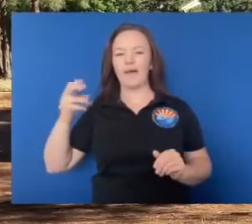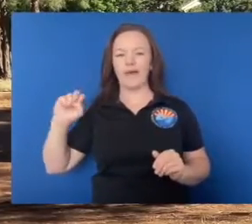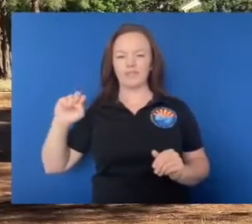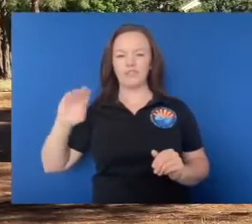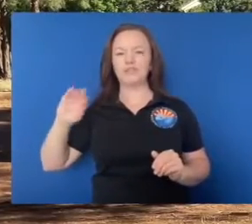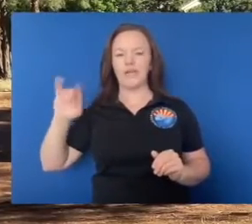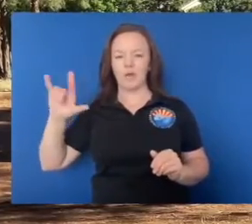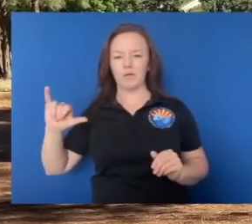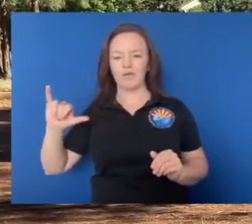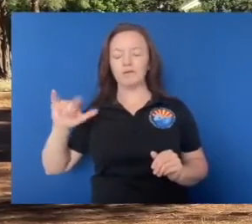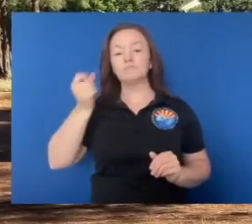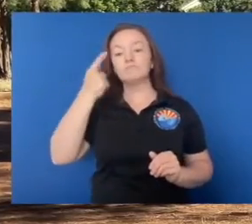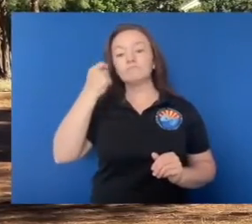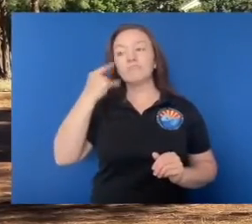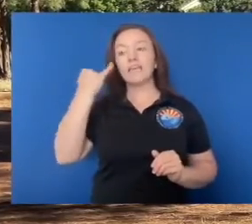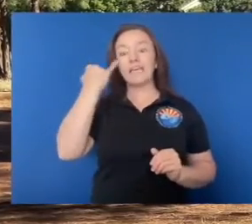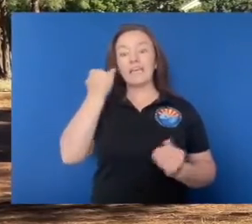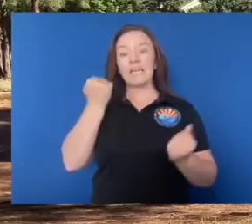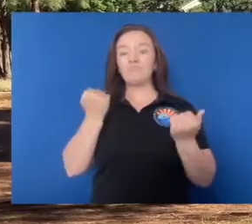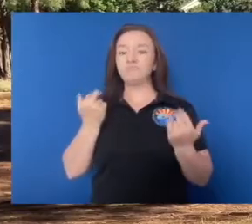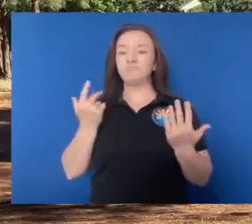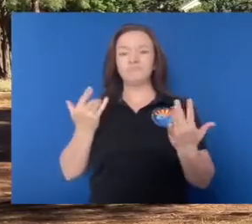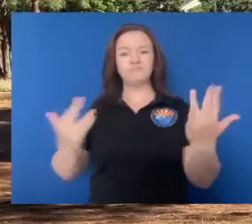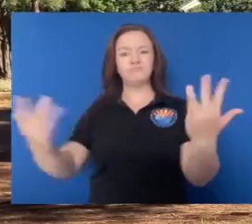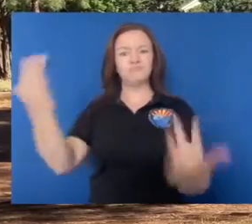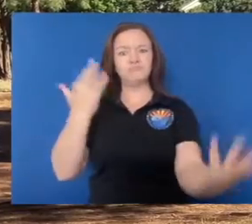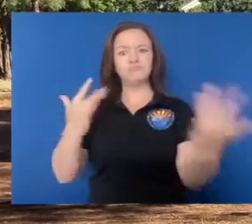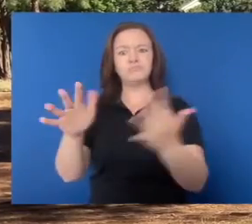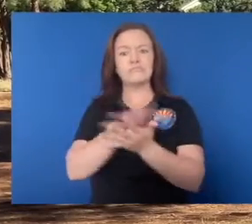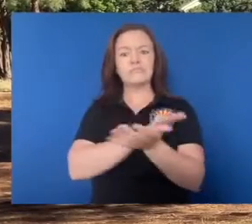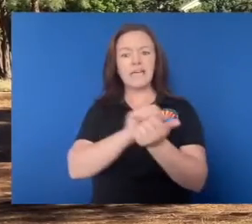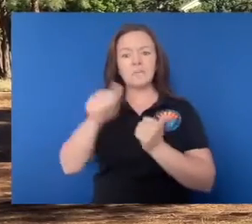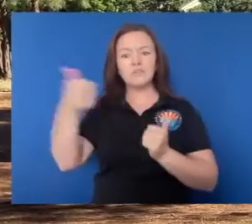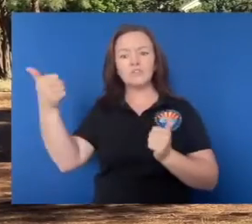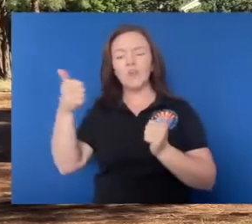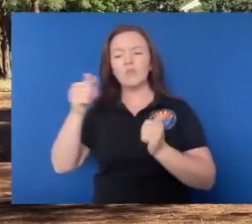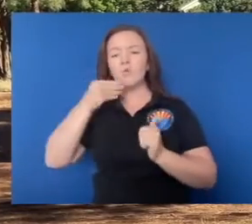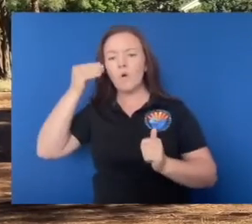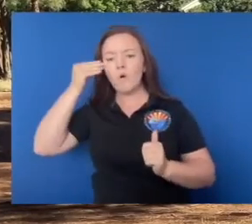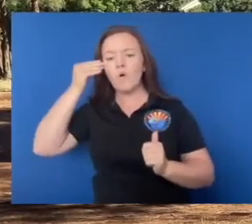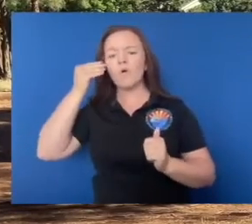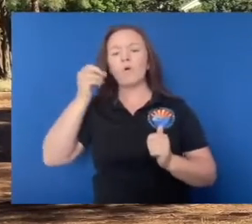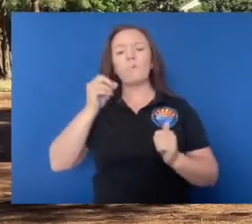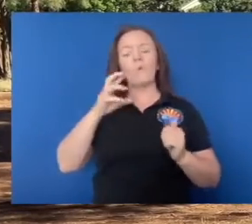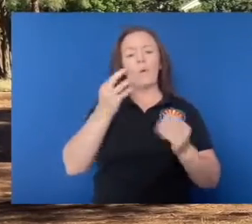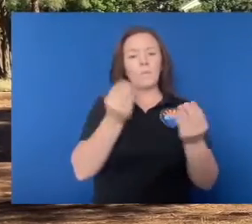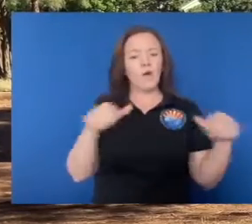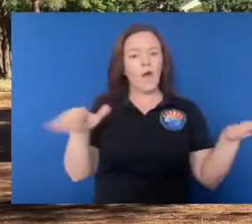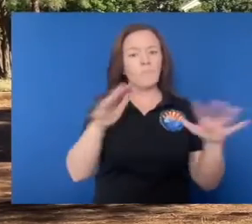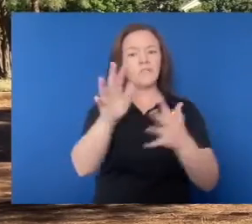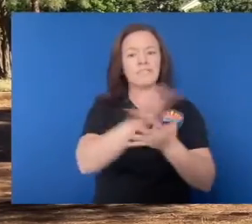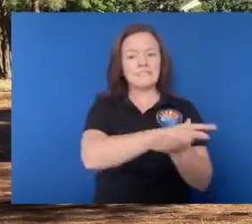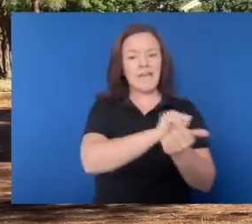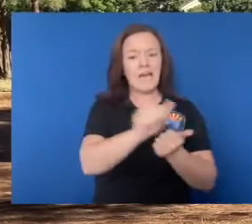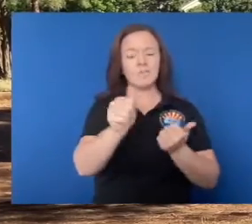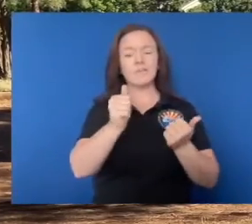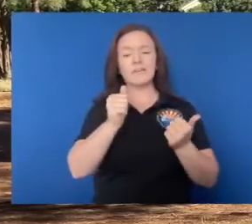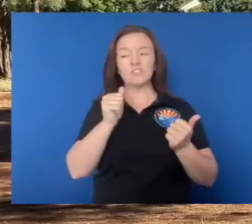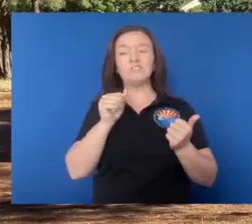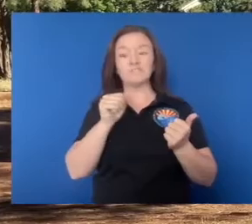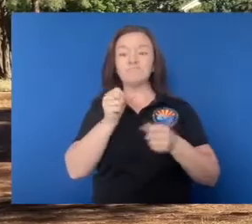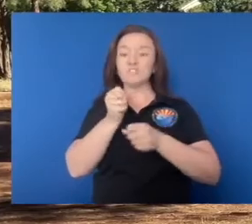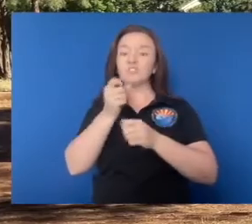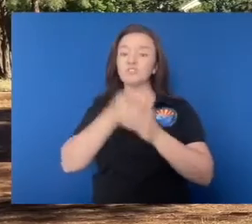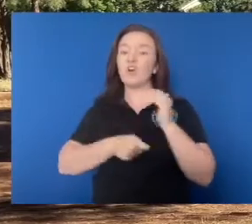you can get charged with the suppression costs. And if it damages another home or property, anything